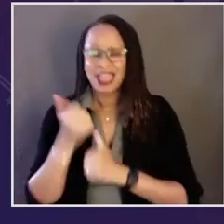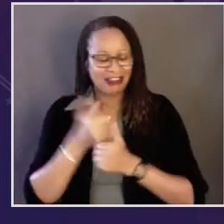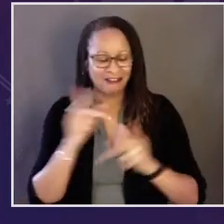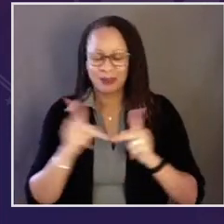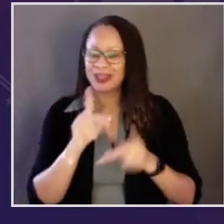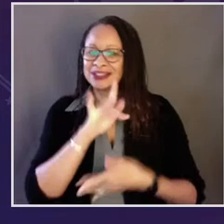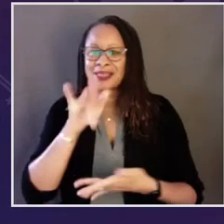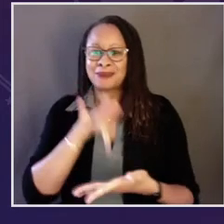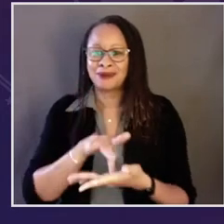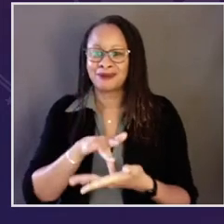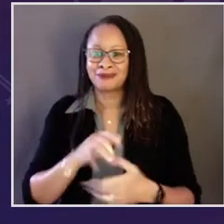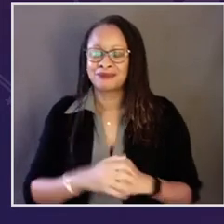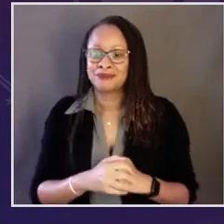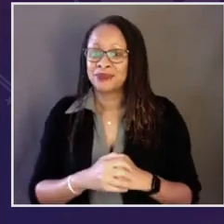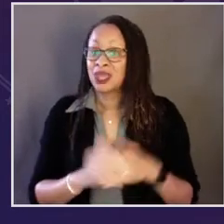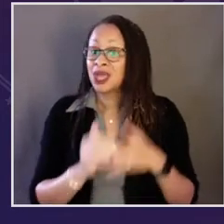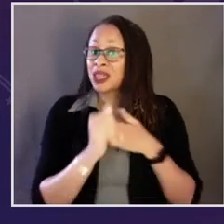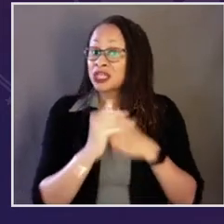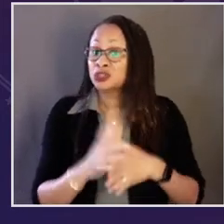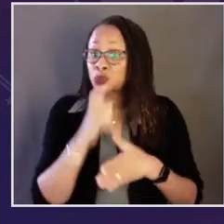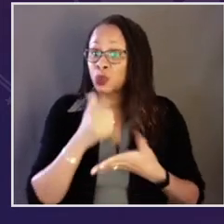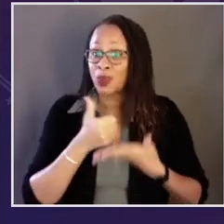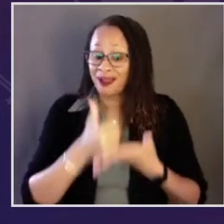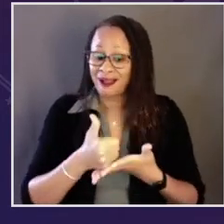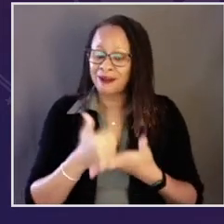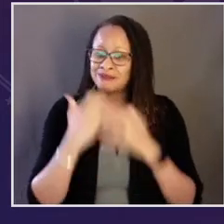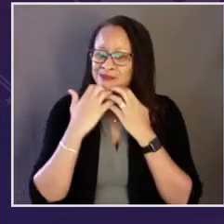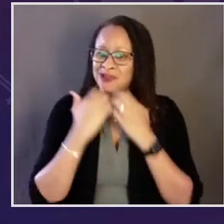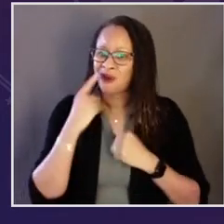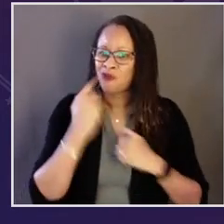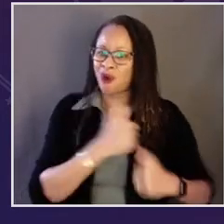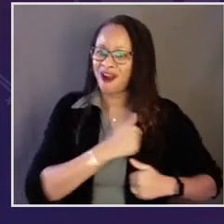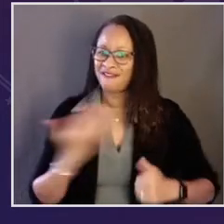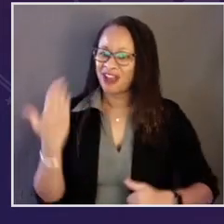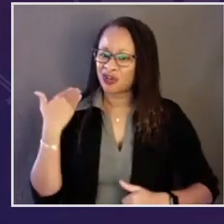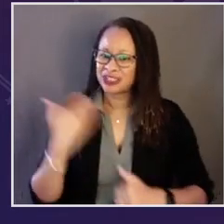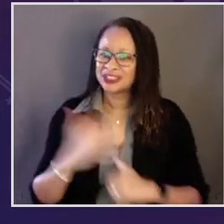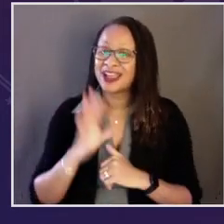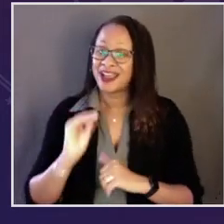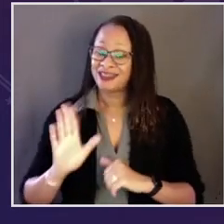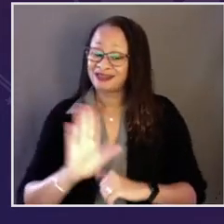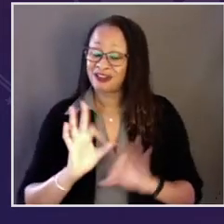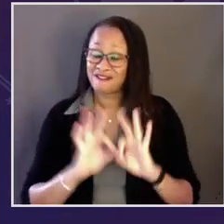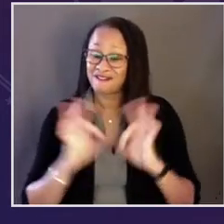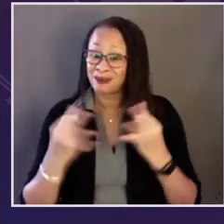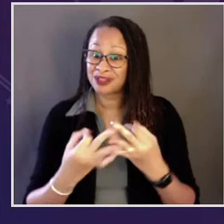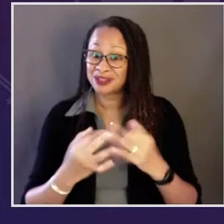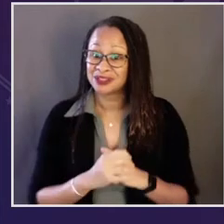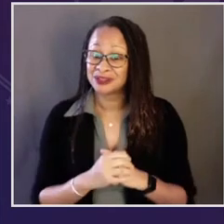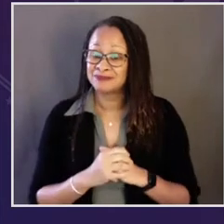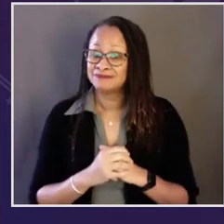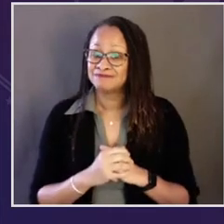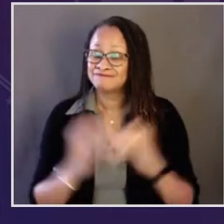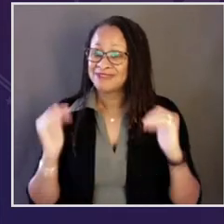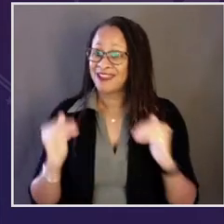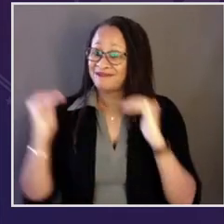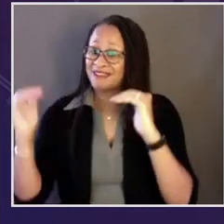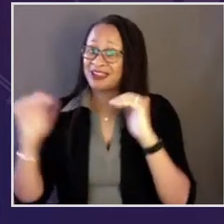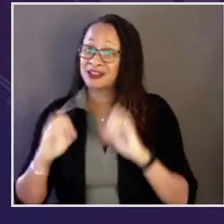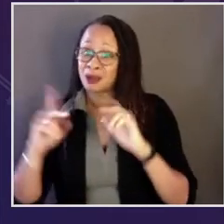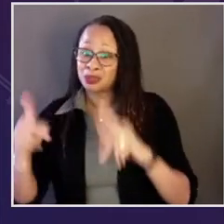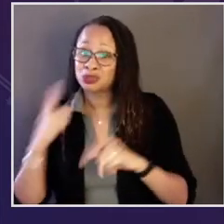from rural communities to big cities and every place in between, leaders who will help care for our veterans